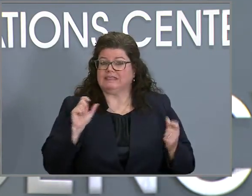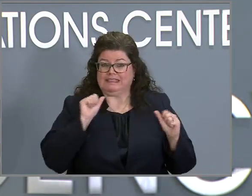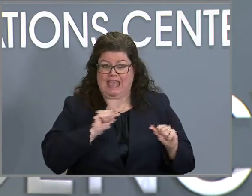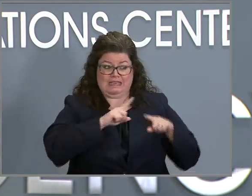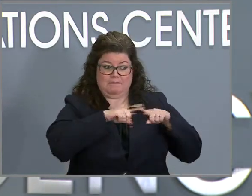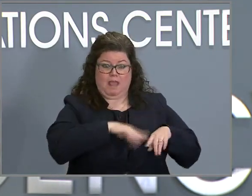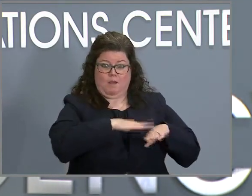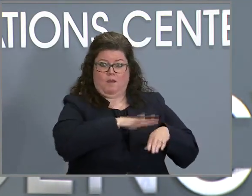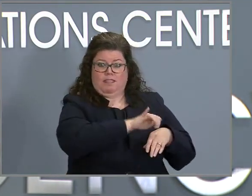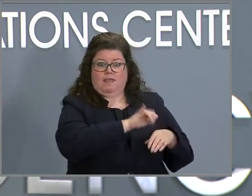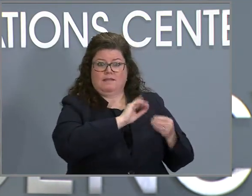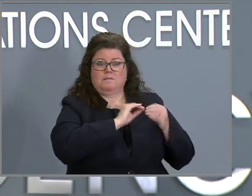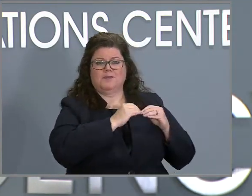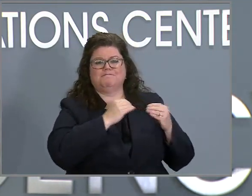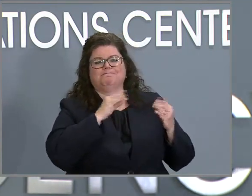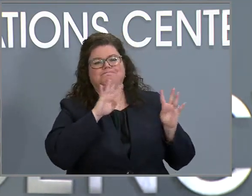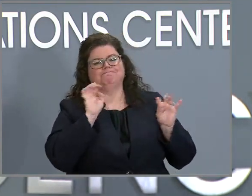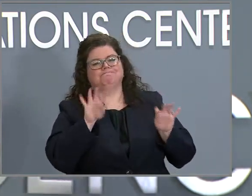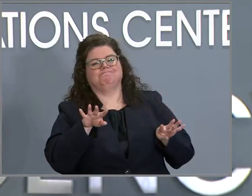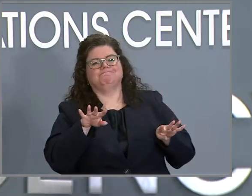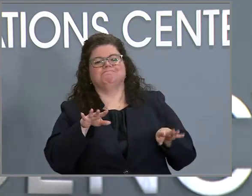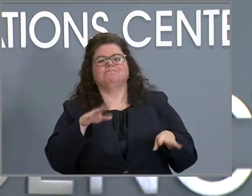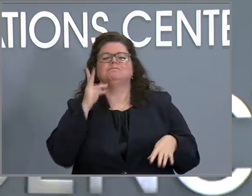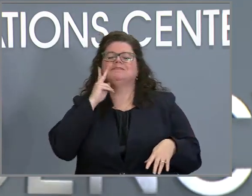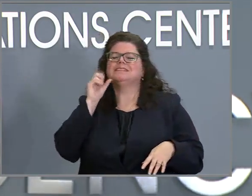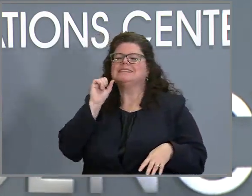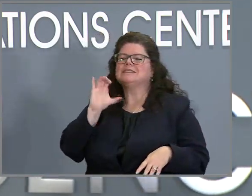But I'll let Cody see what he says about that.